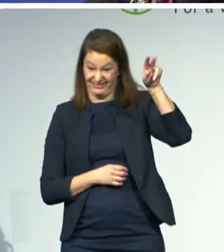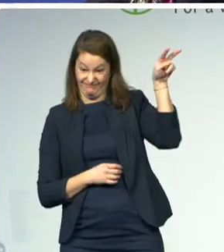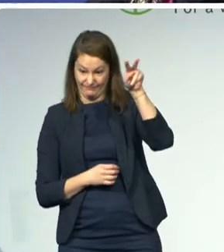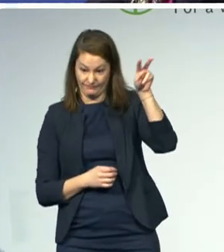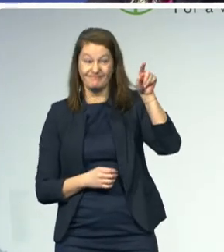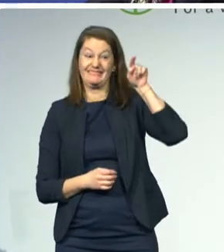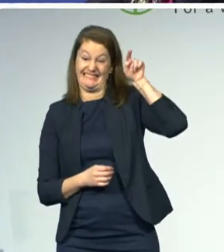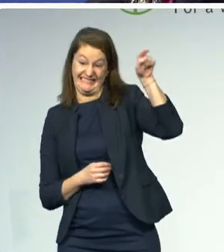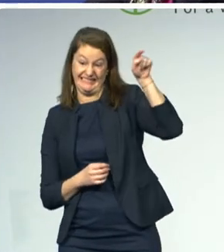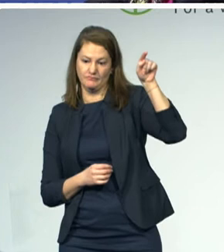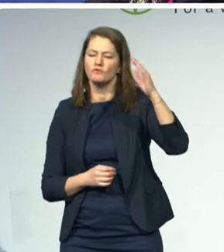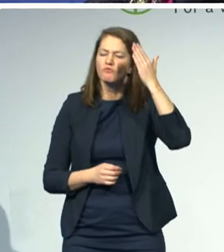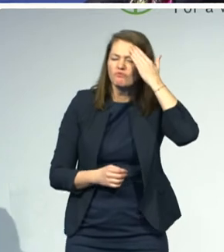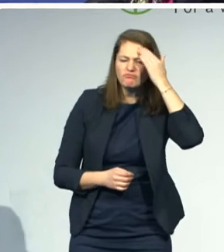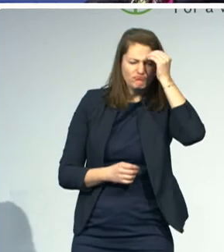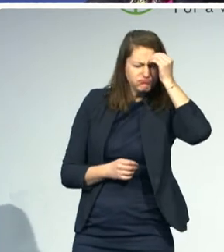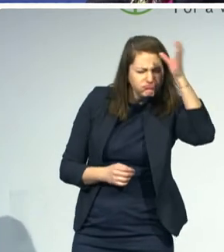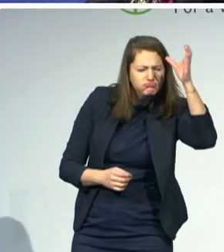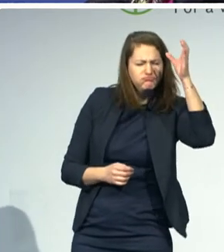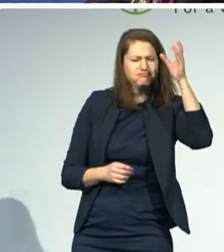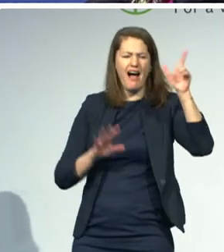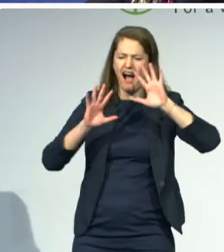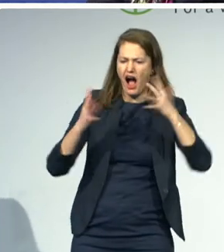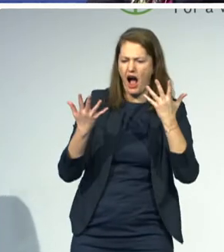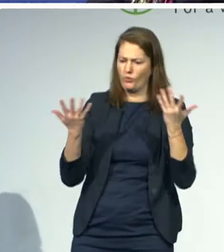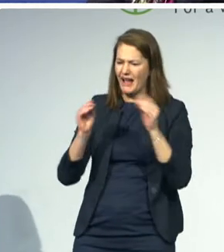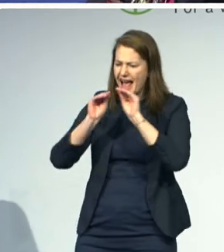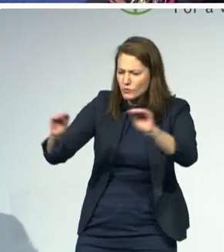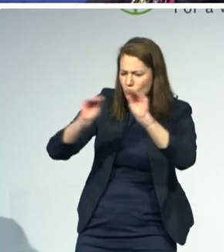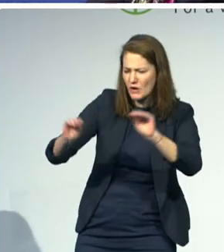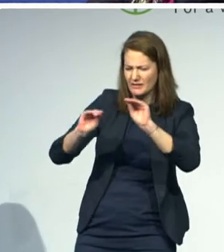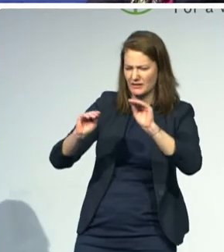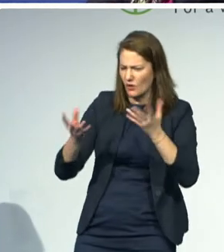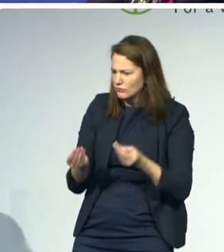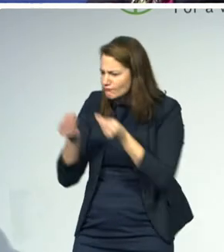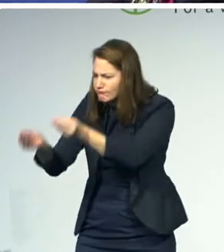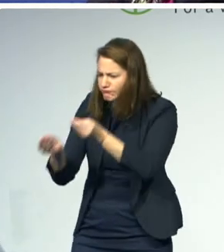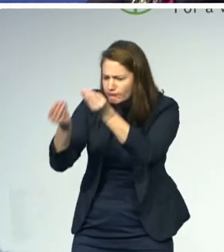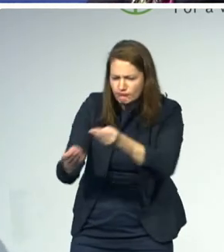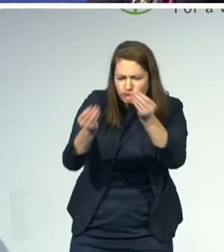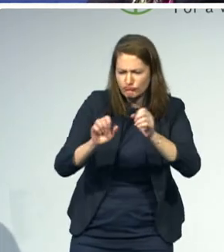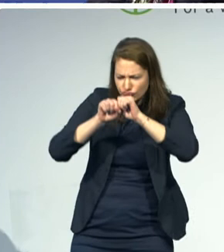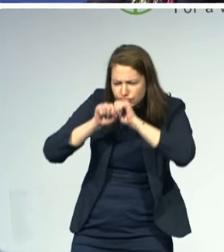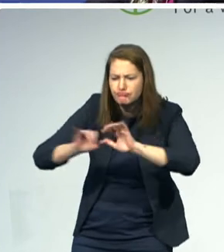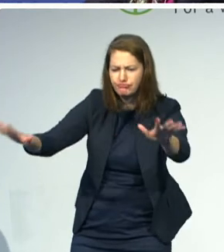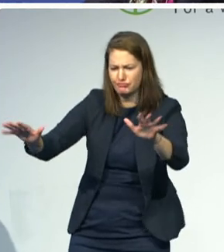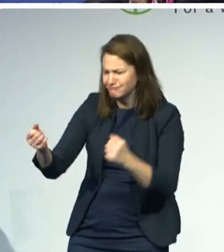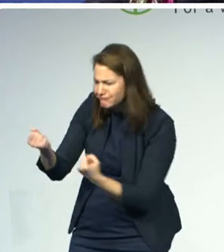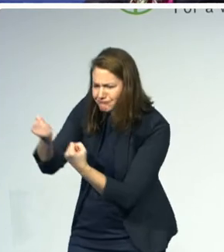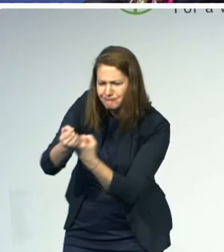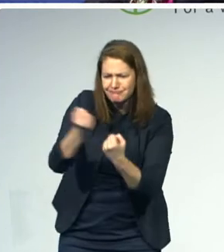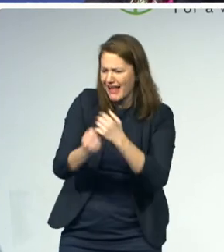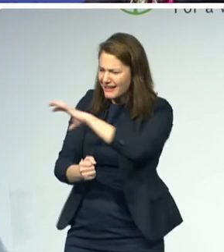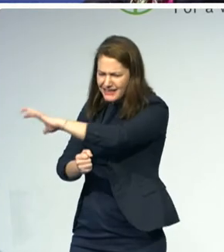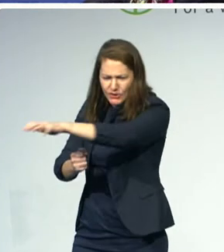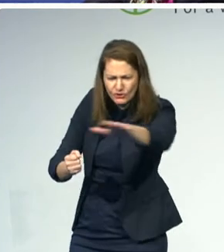that support countries in making education progressively inclusive for all children with disabilities. The